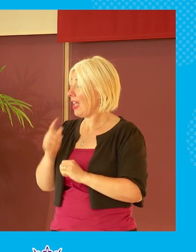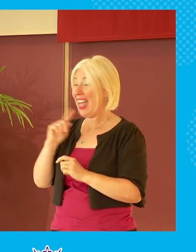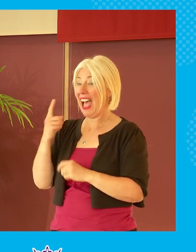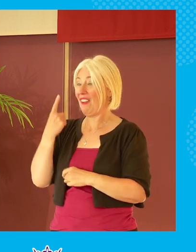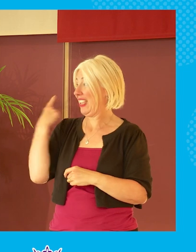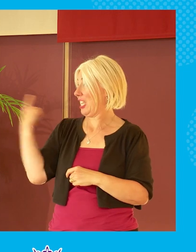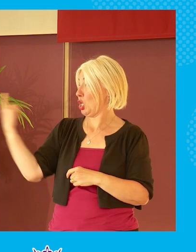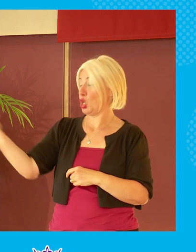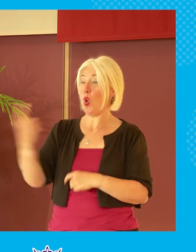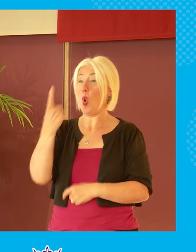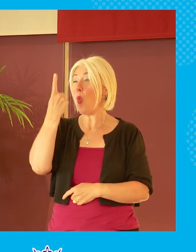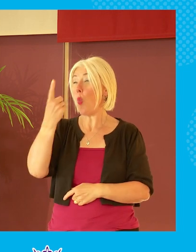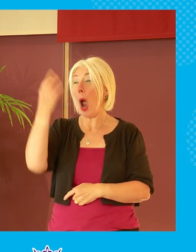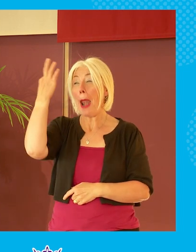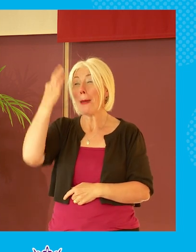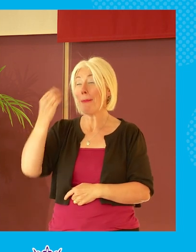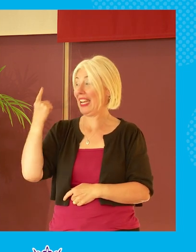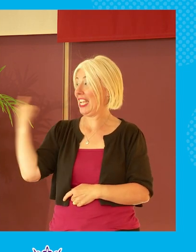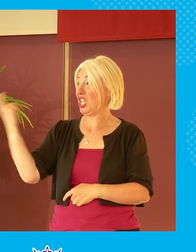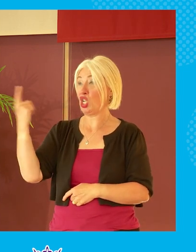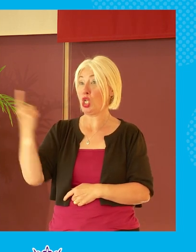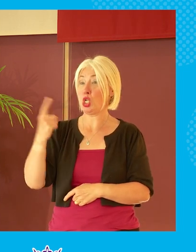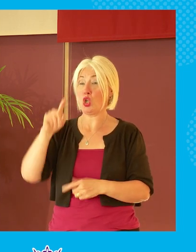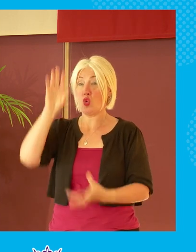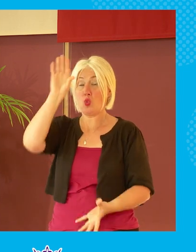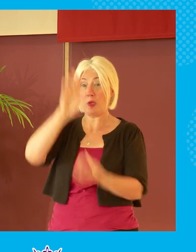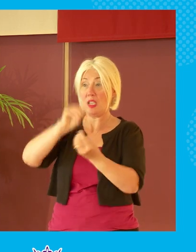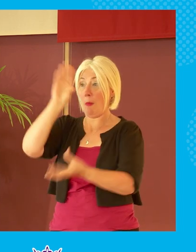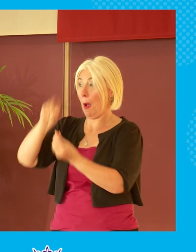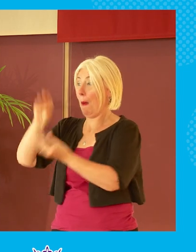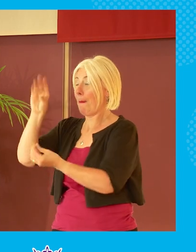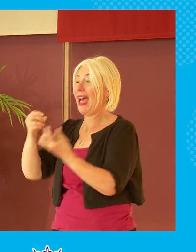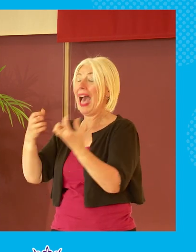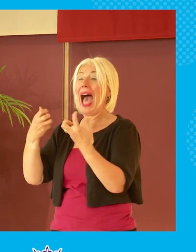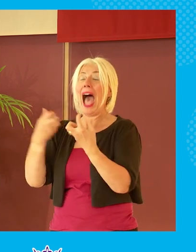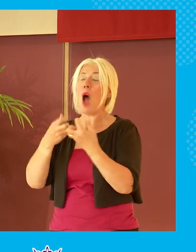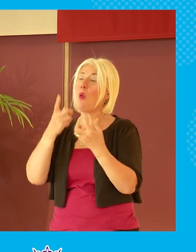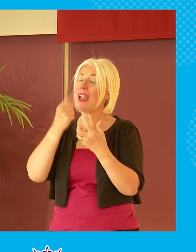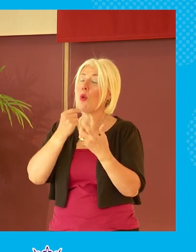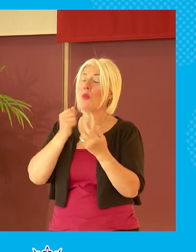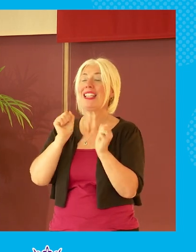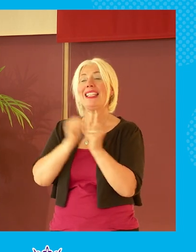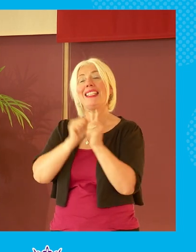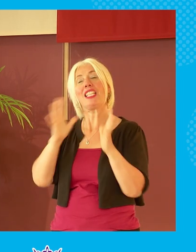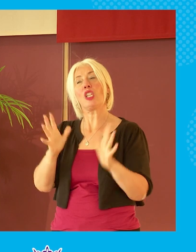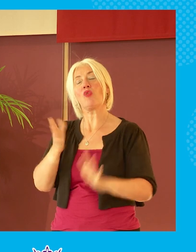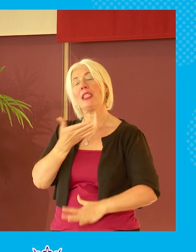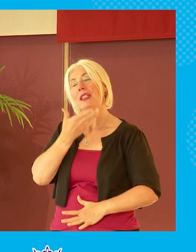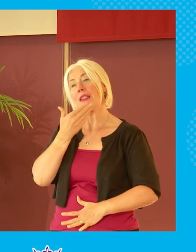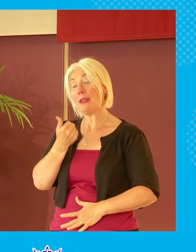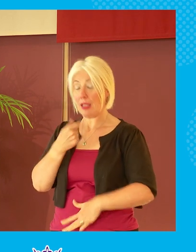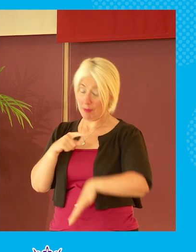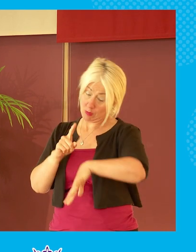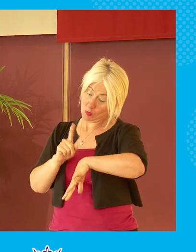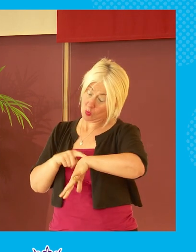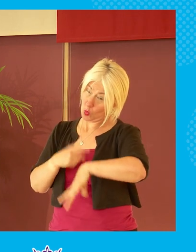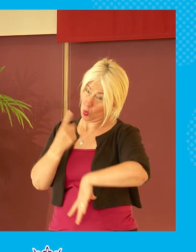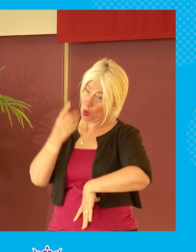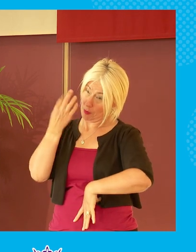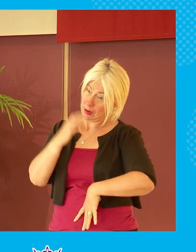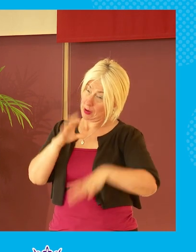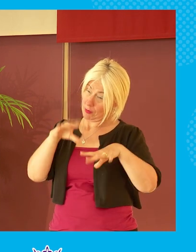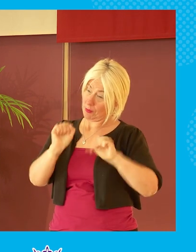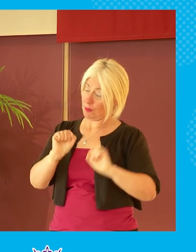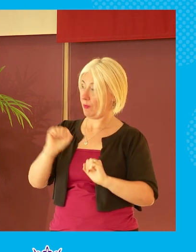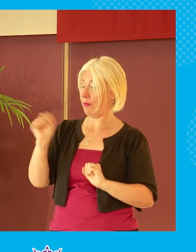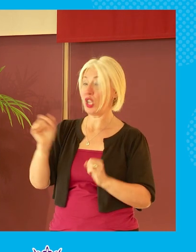minute each uh to to sum up how we um disagree agreeably i'm going to stick pretty rigidly to those time frames and i'm going to kick